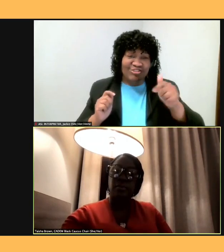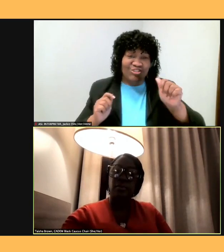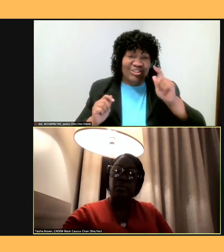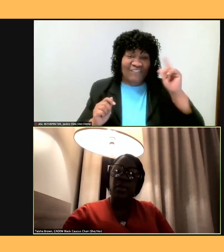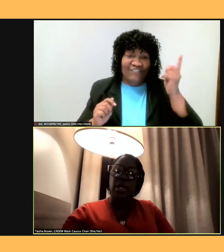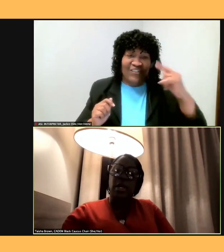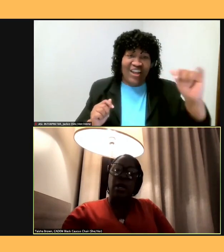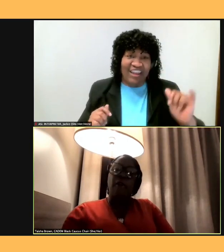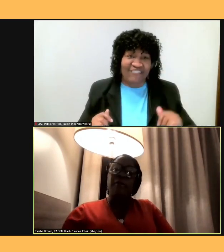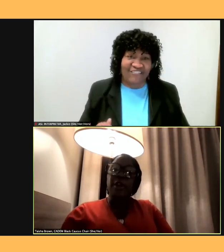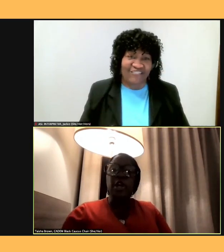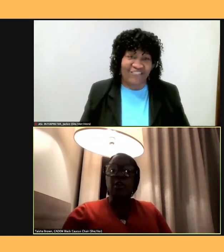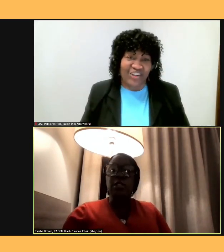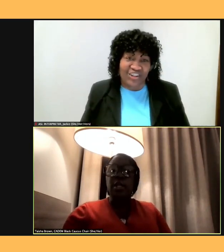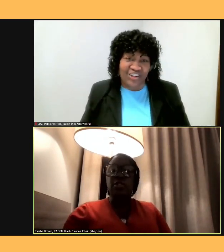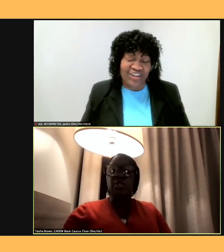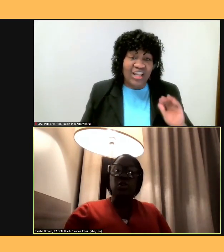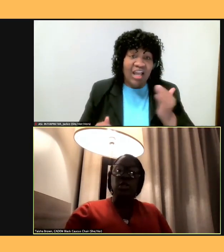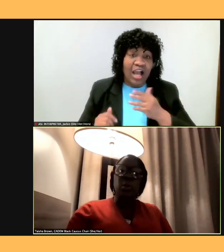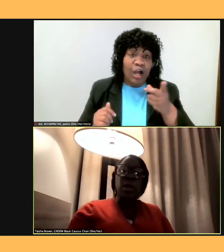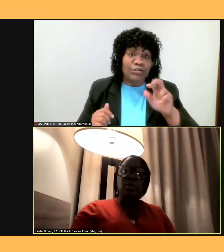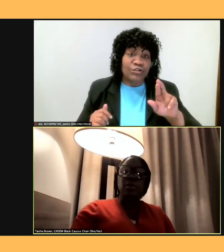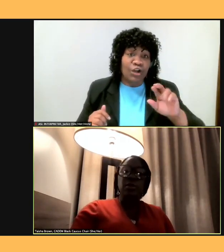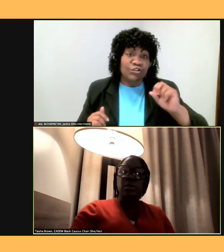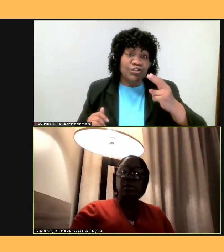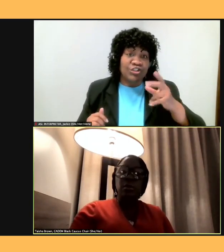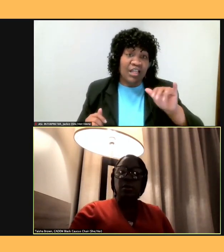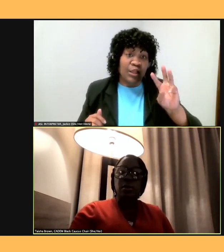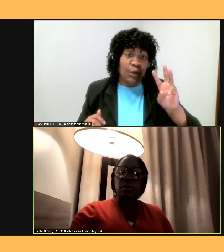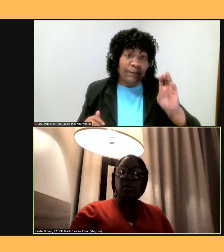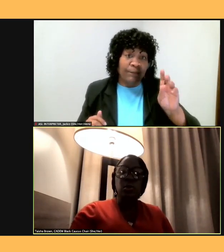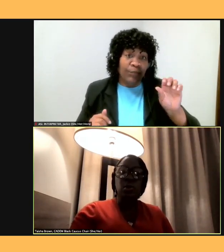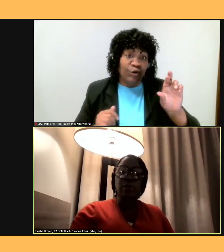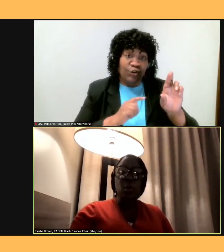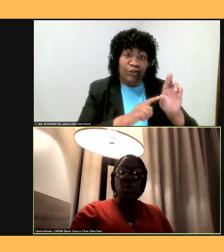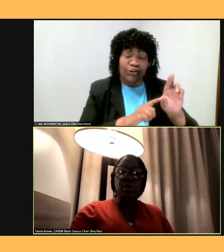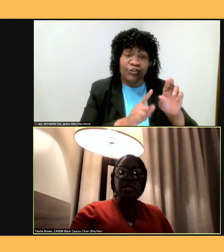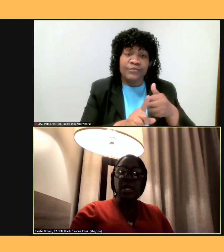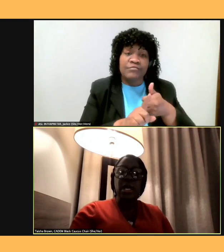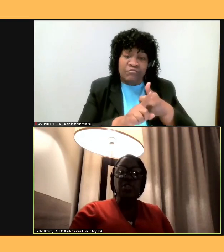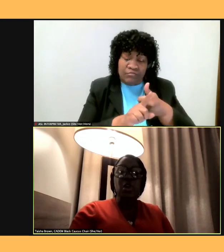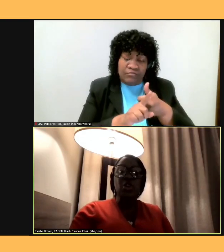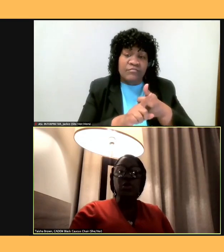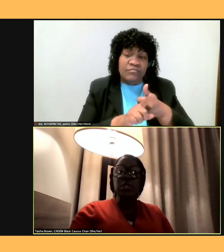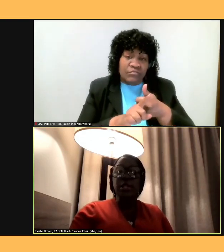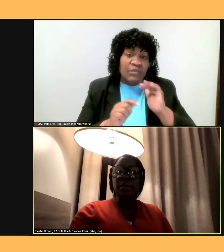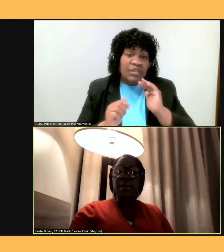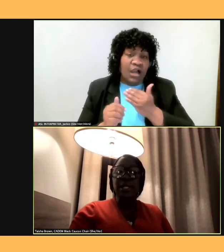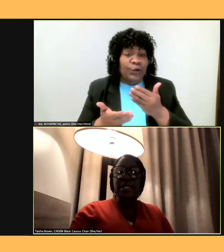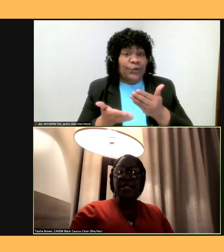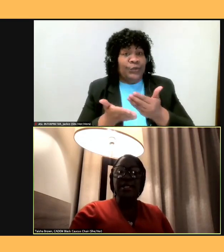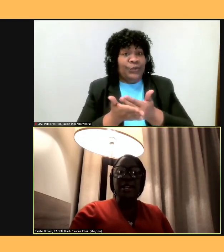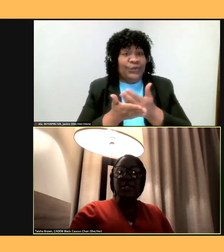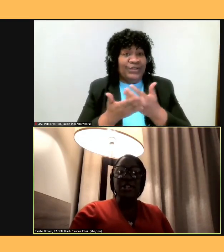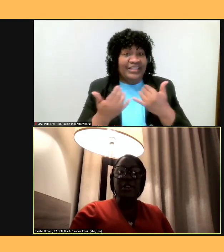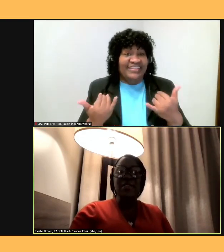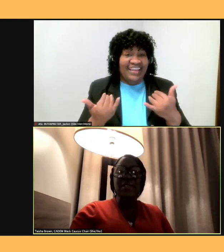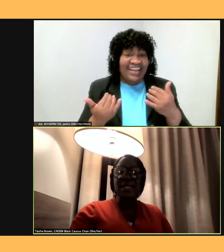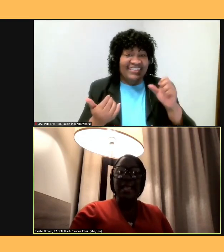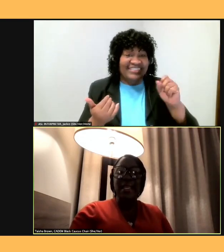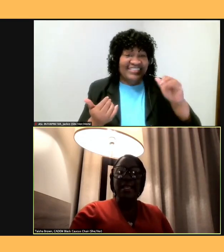Our very own Dr. Shirley Weber, who of course is our newly minted Secretary of State,